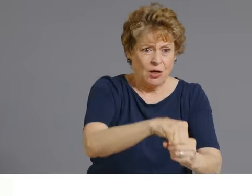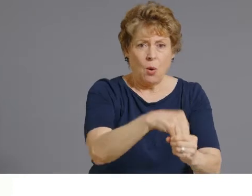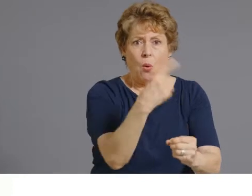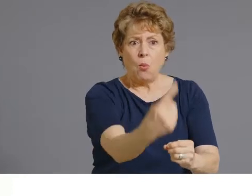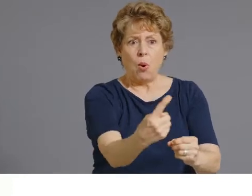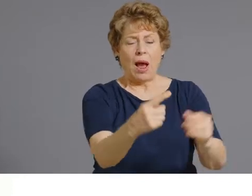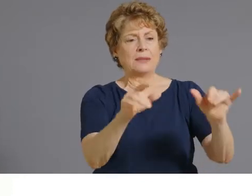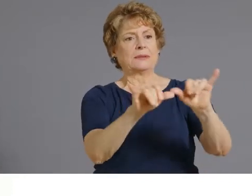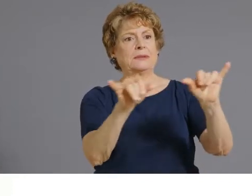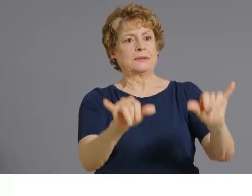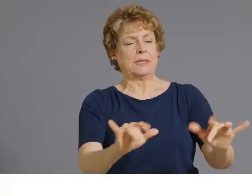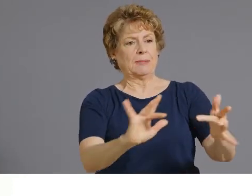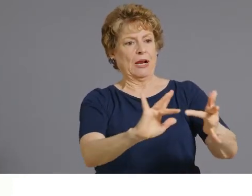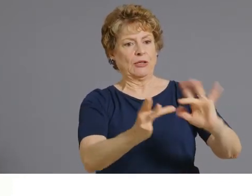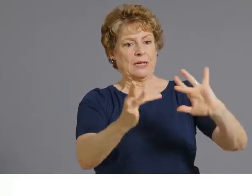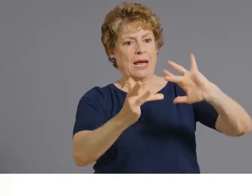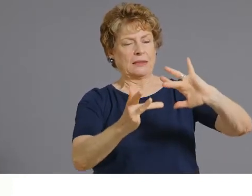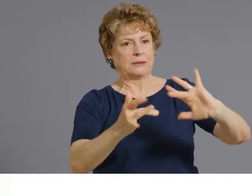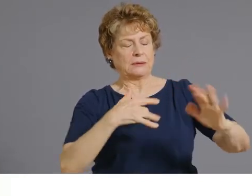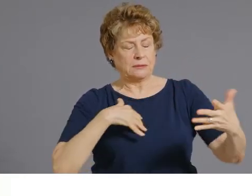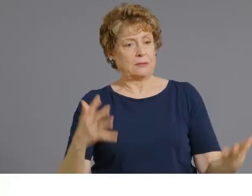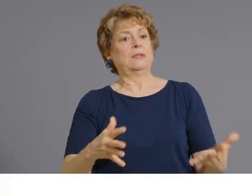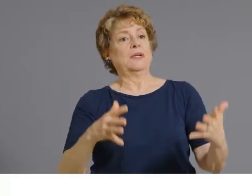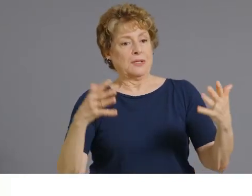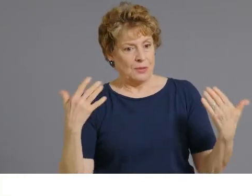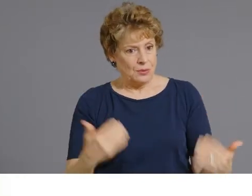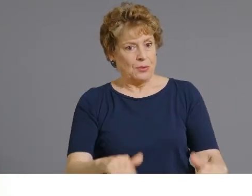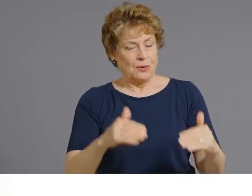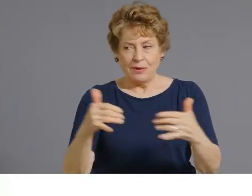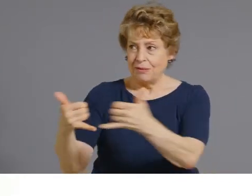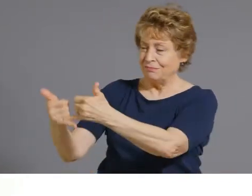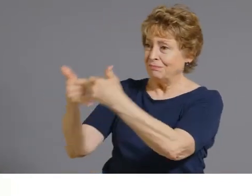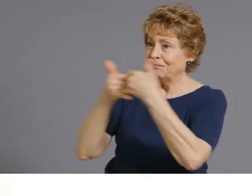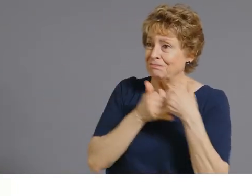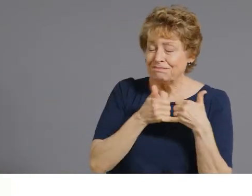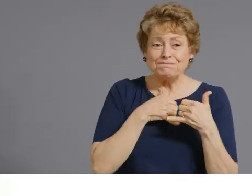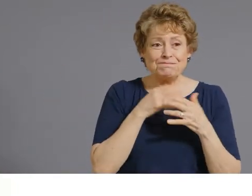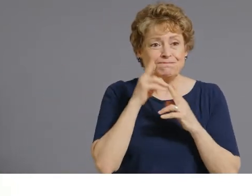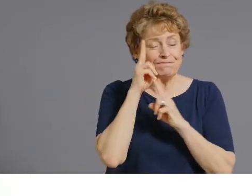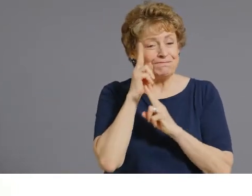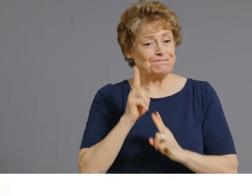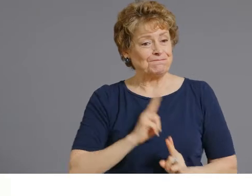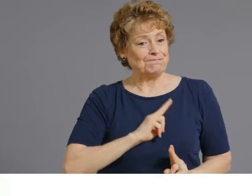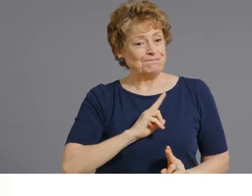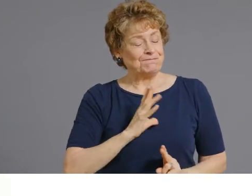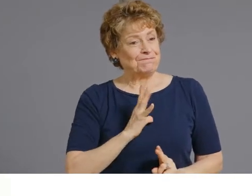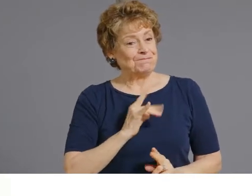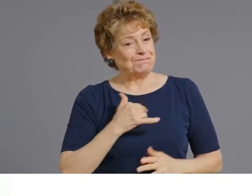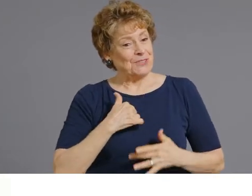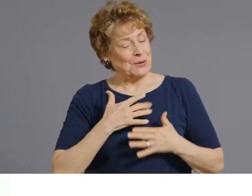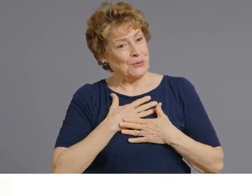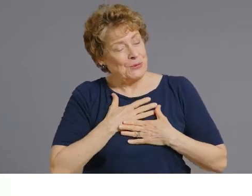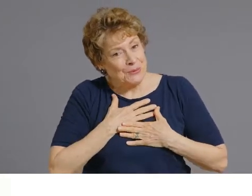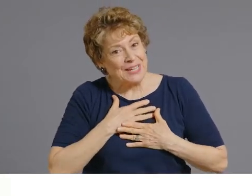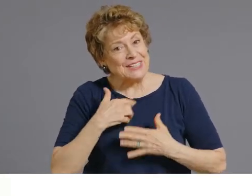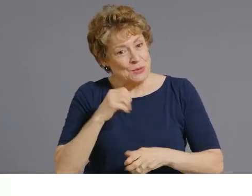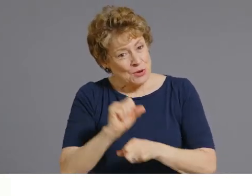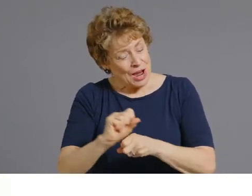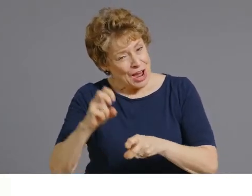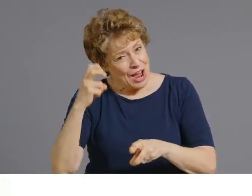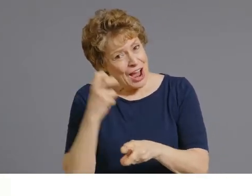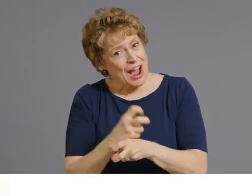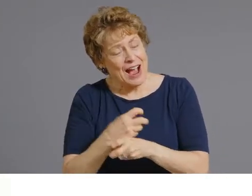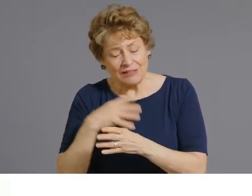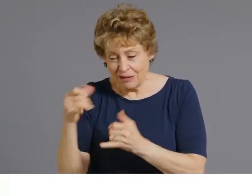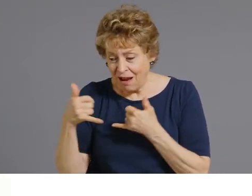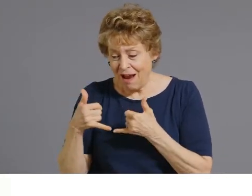information system and so we have worked um it it paid off we've got a good system now that